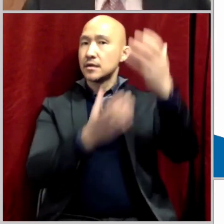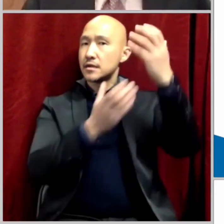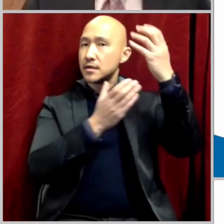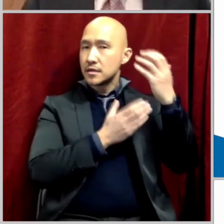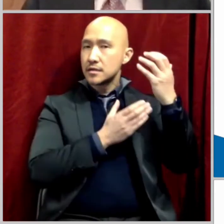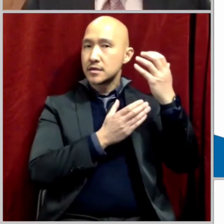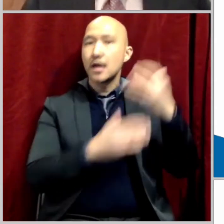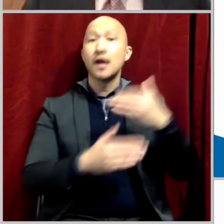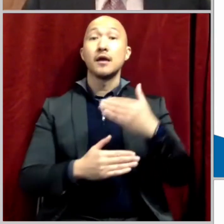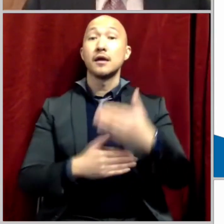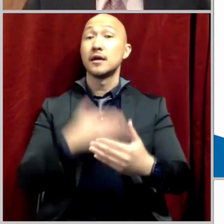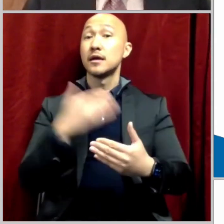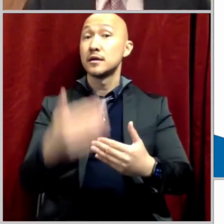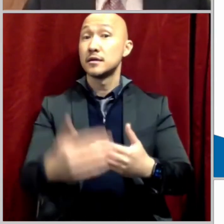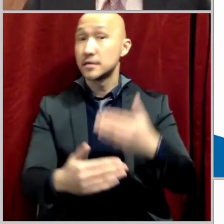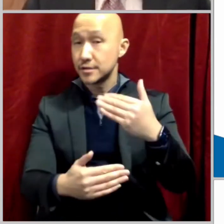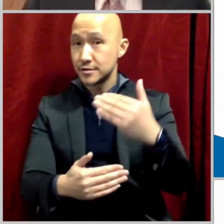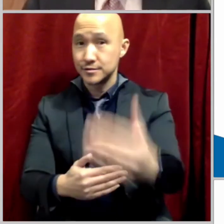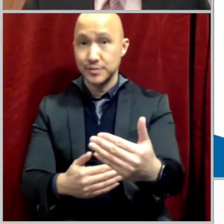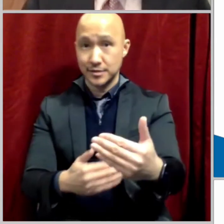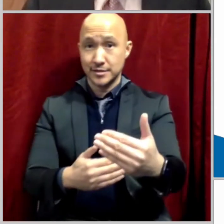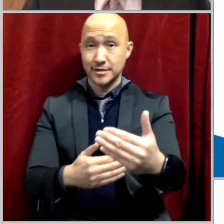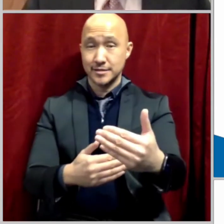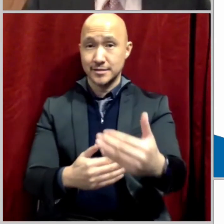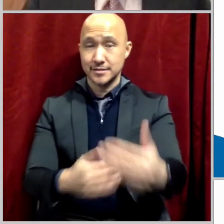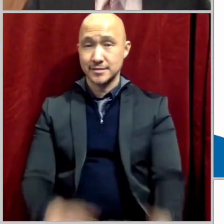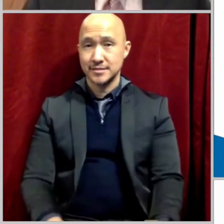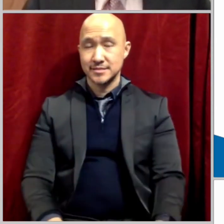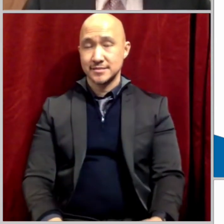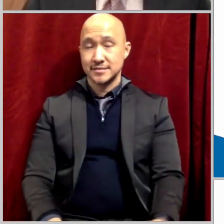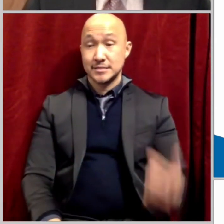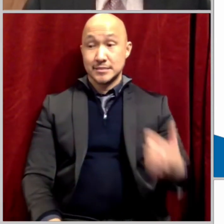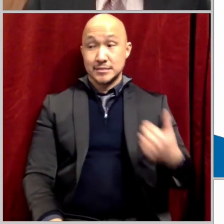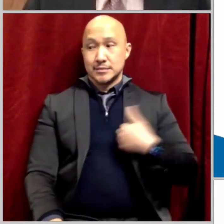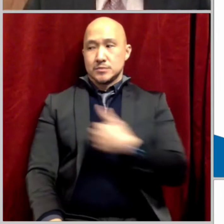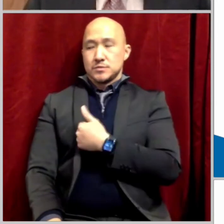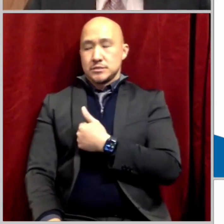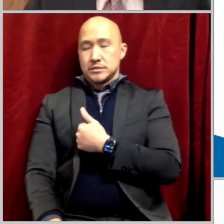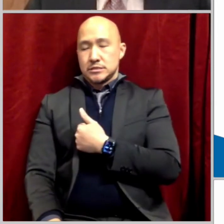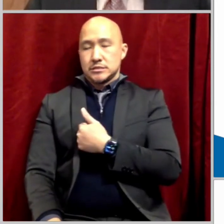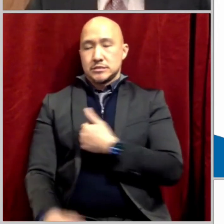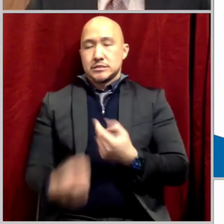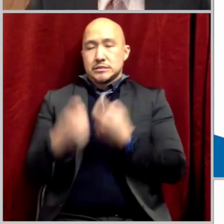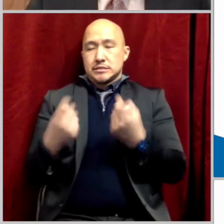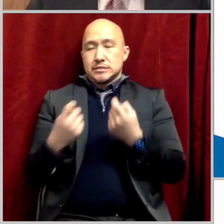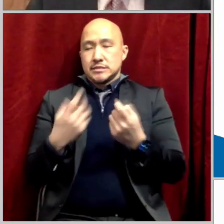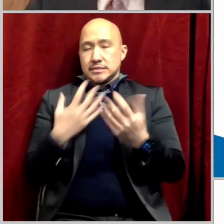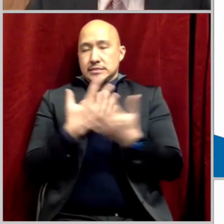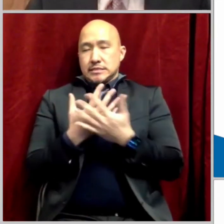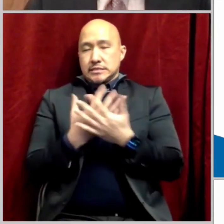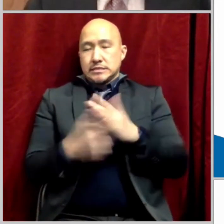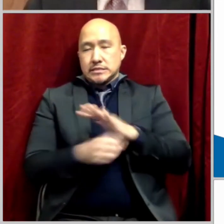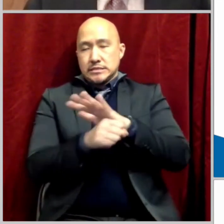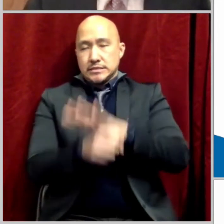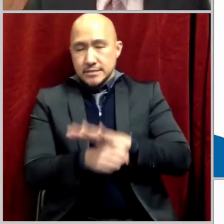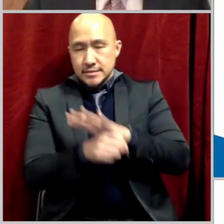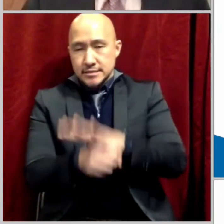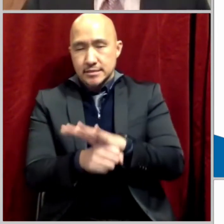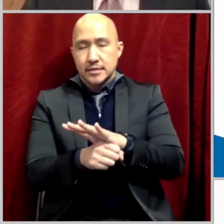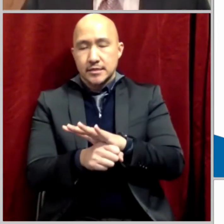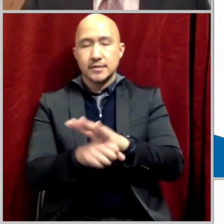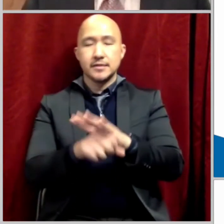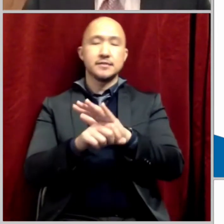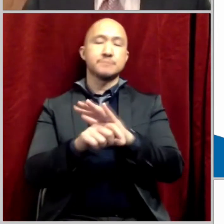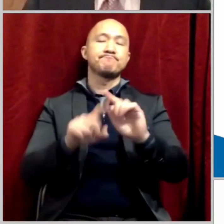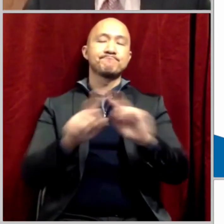on the cross. We were weary and burdened by sin. We could never obey God completely and fully. So Jesus